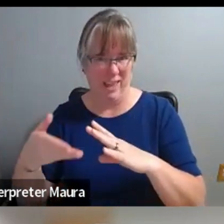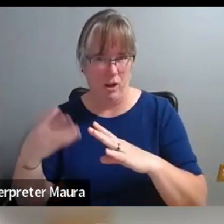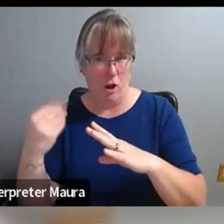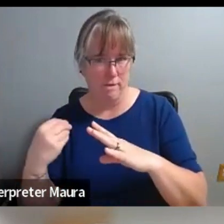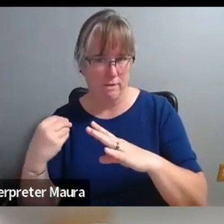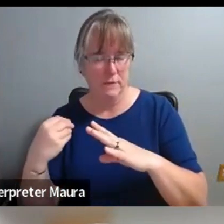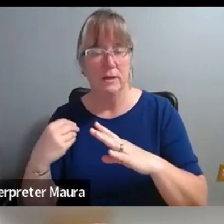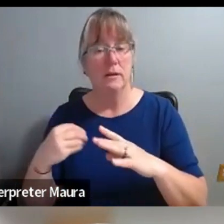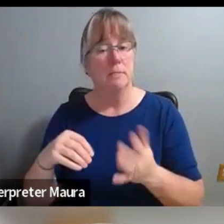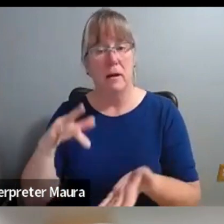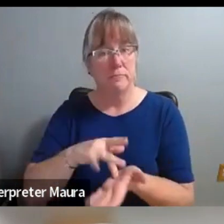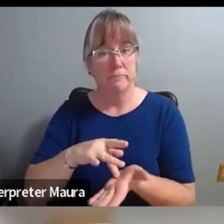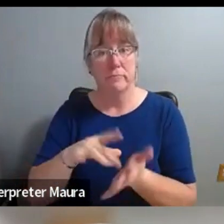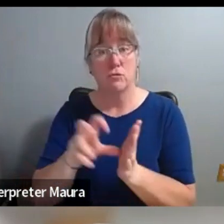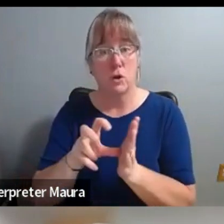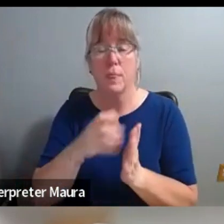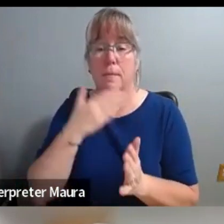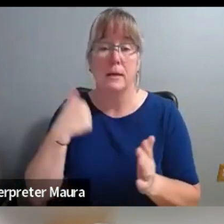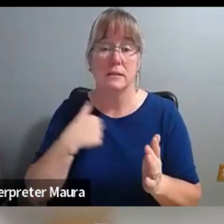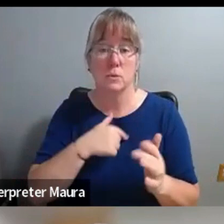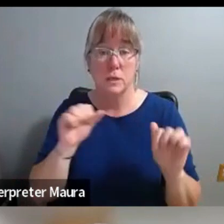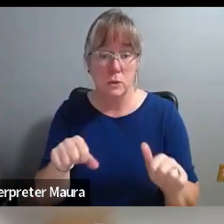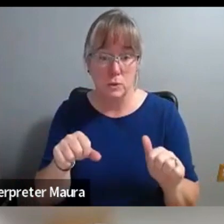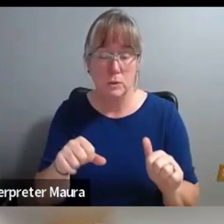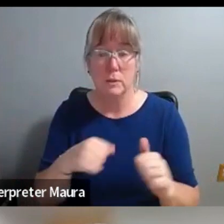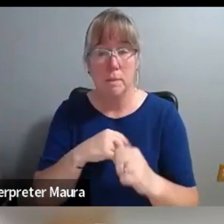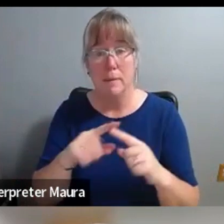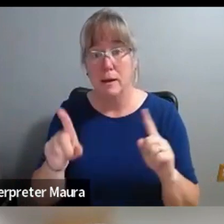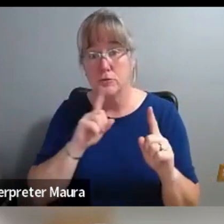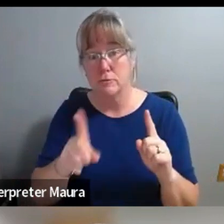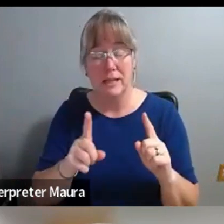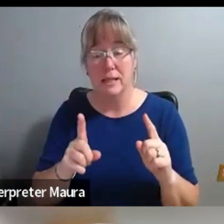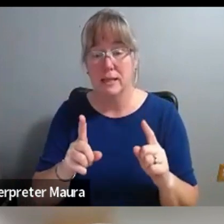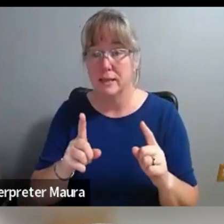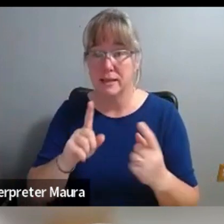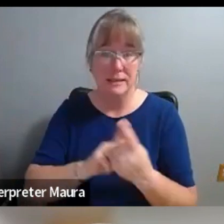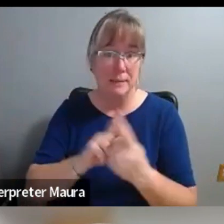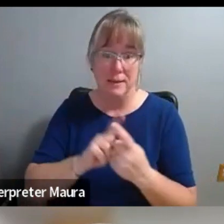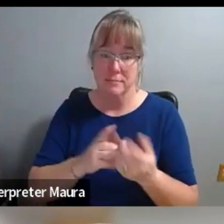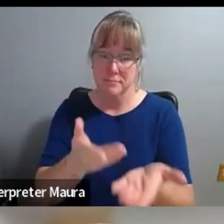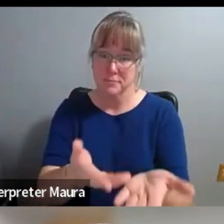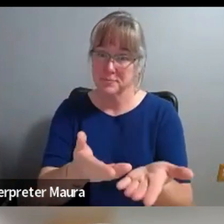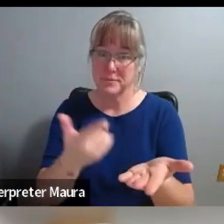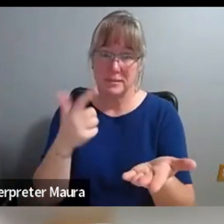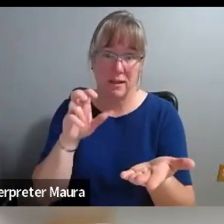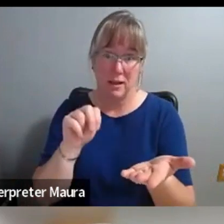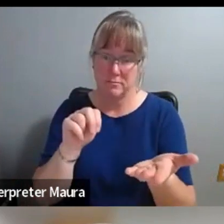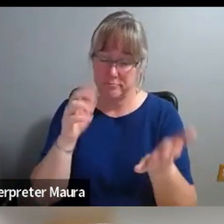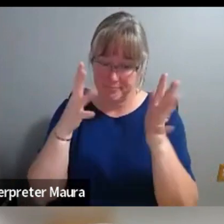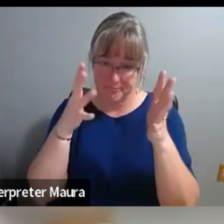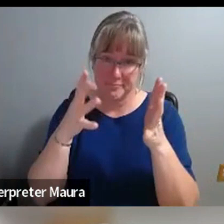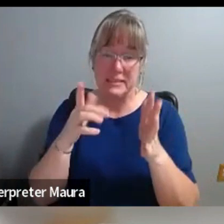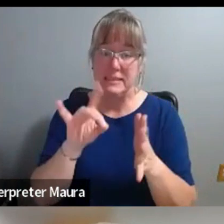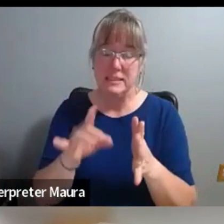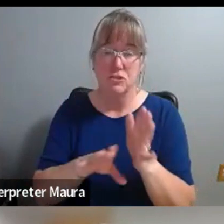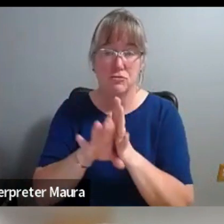you know, recording it the best that we could. And like all credit to Glenn, it really was able to create deep